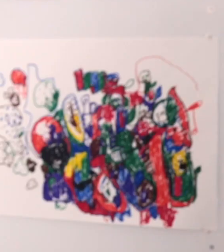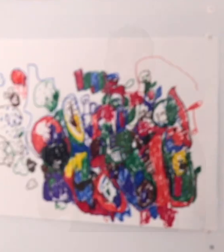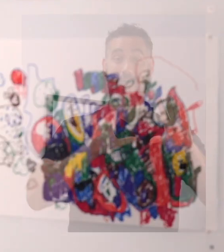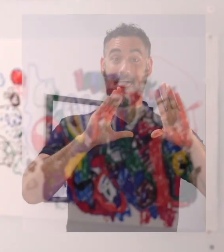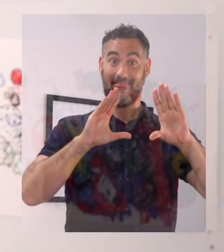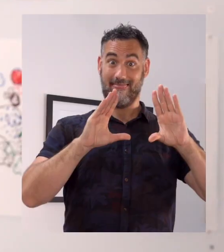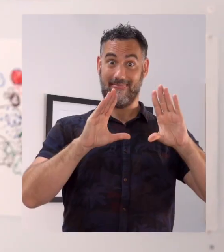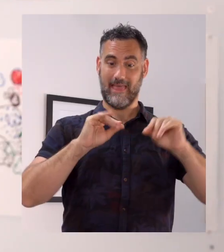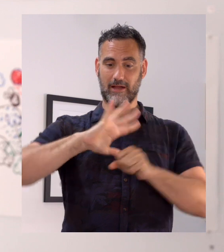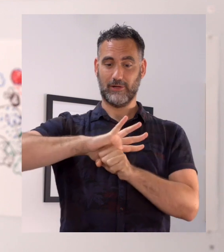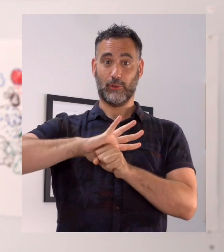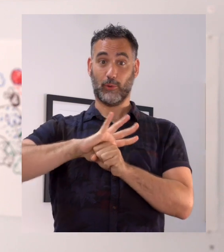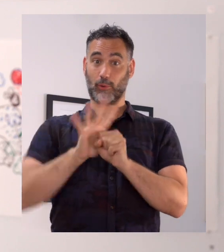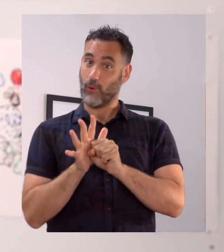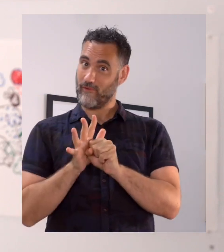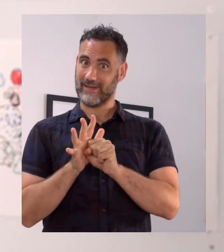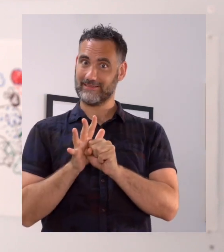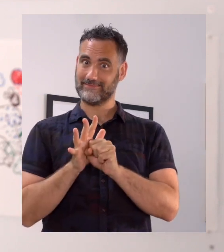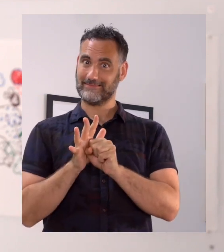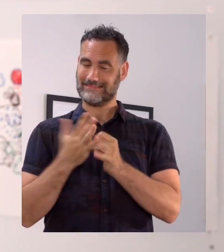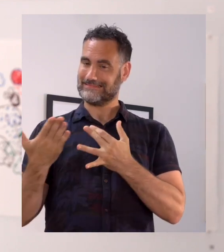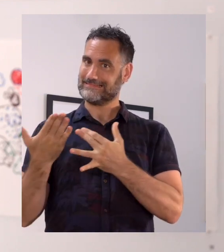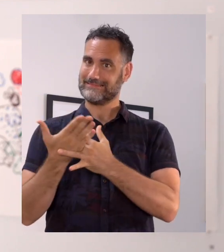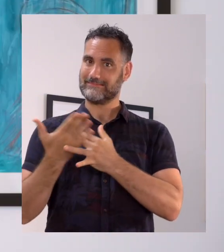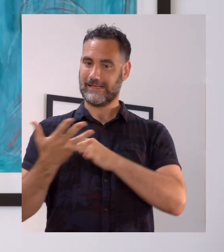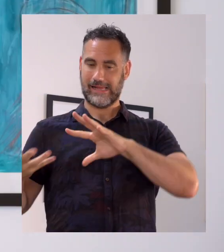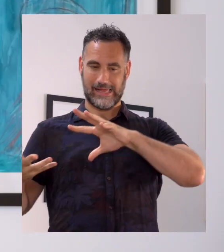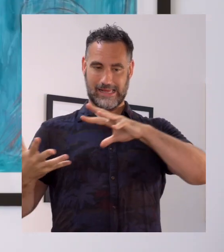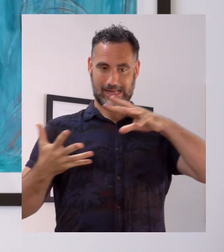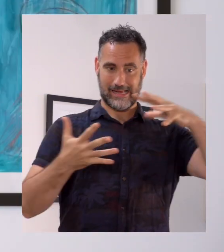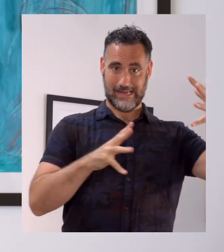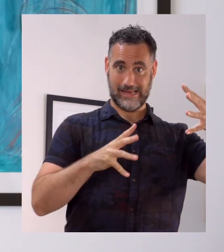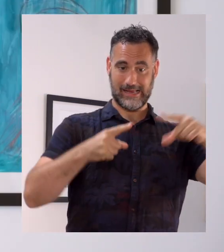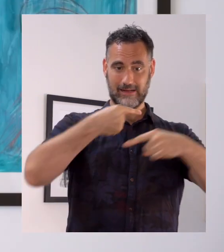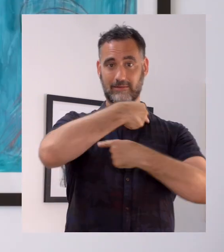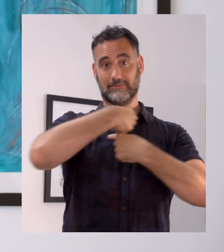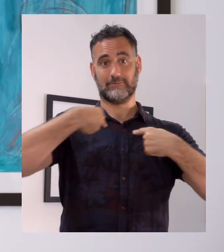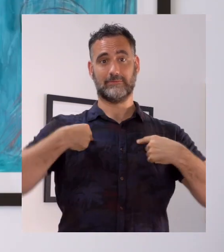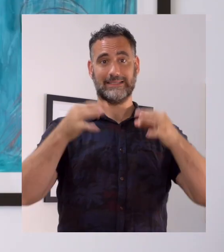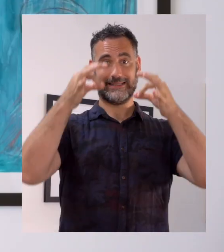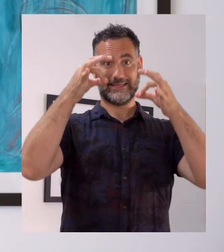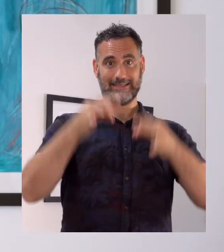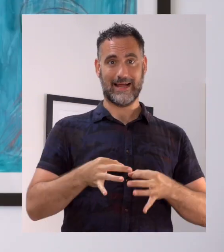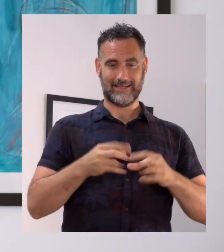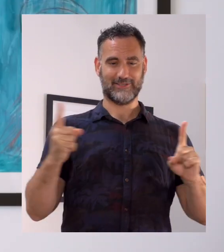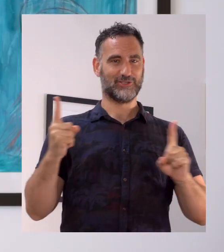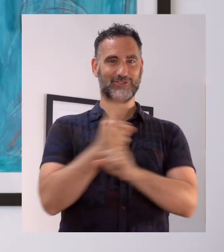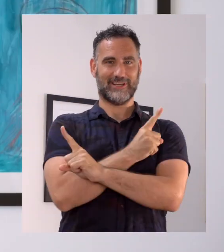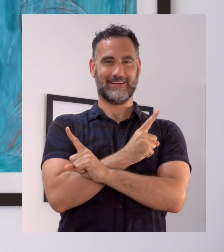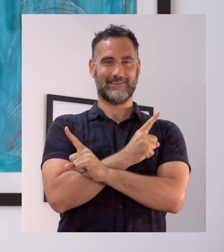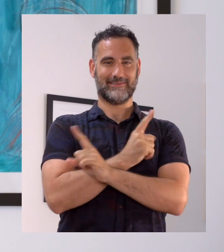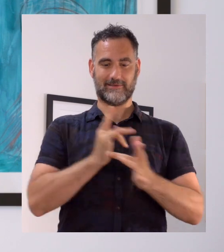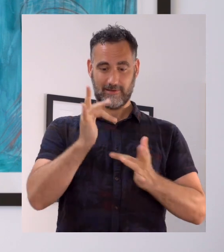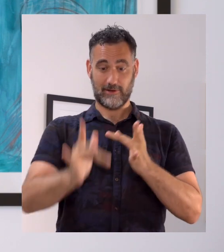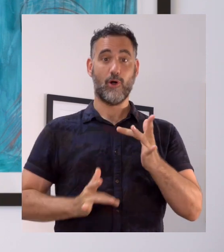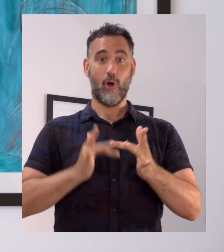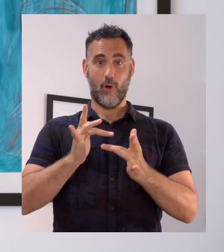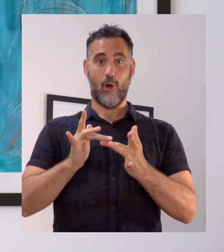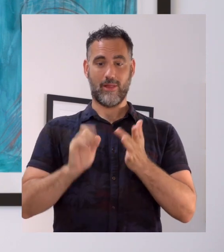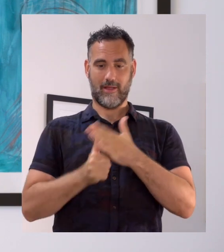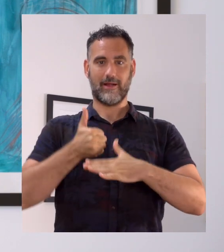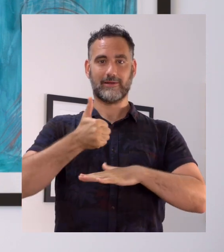In the face of COVID-19, we've moved ArtLife, which is an NDIS service online for the very first time.